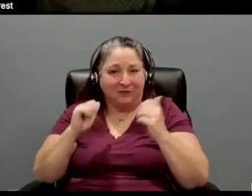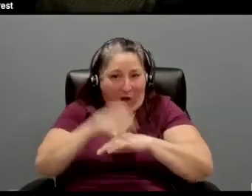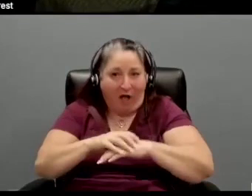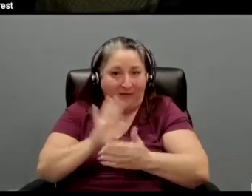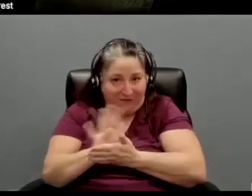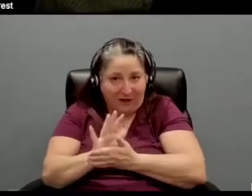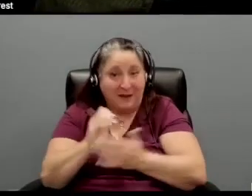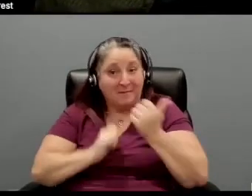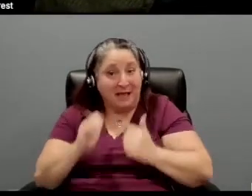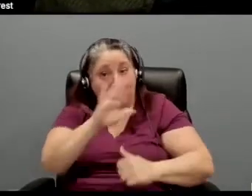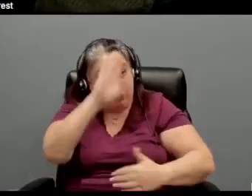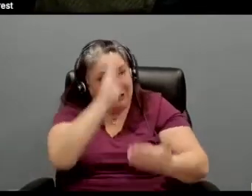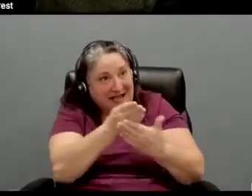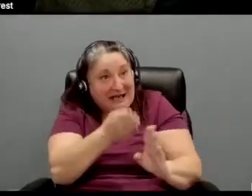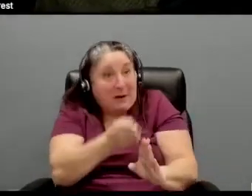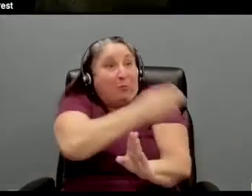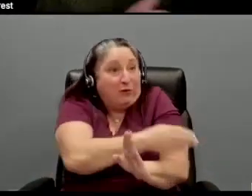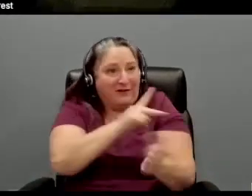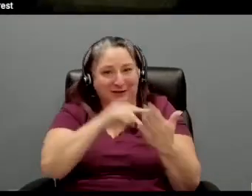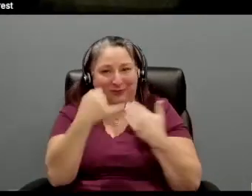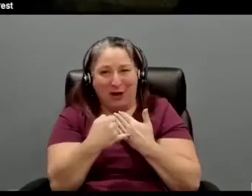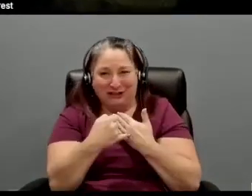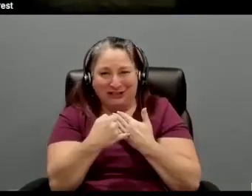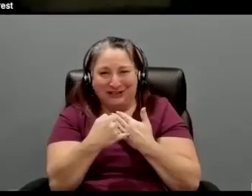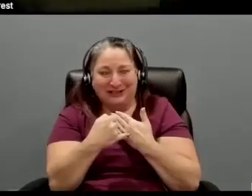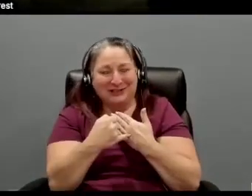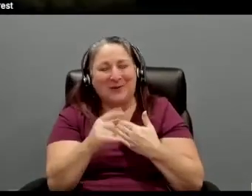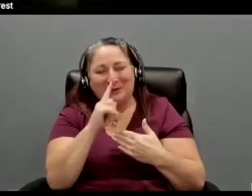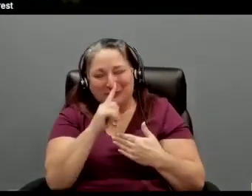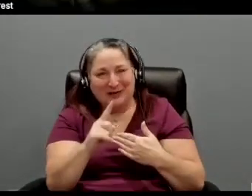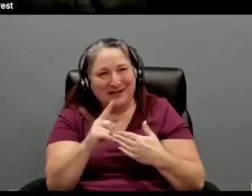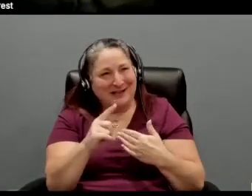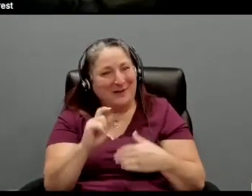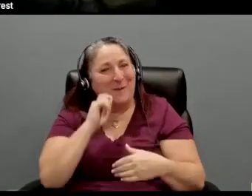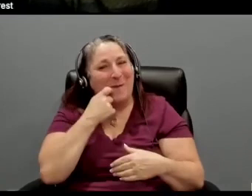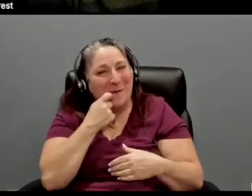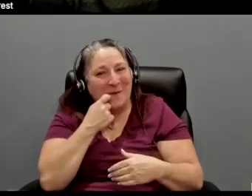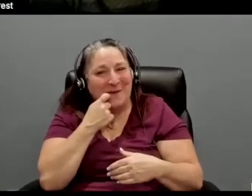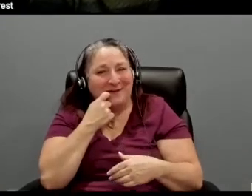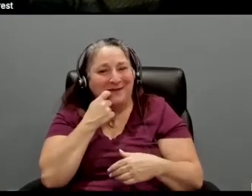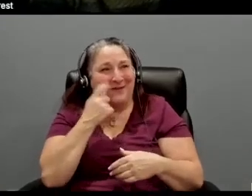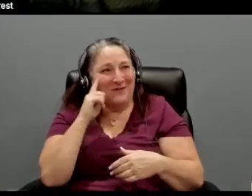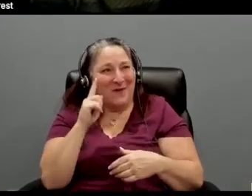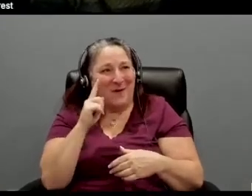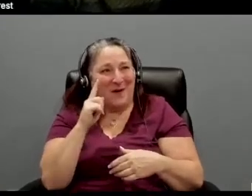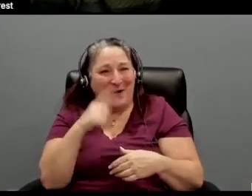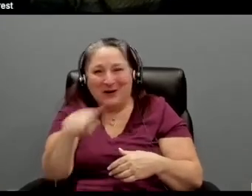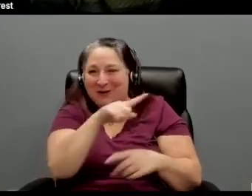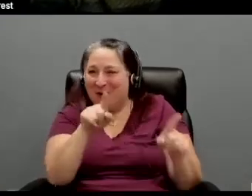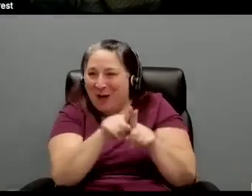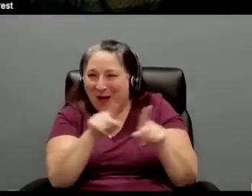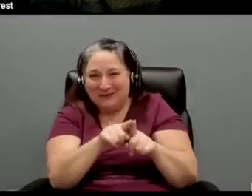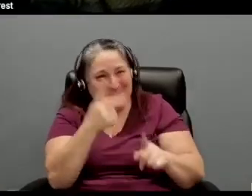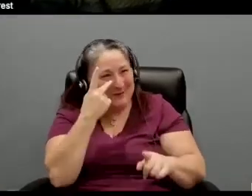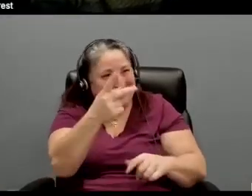in a previous project. And so it was really kind of cool for, for you guys also to run into each other,